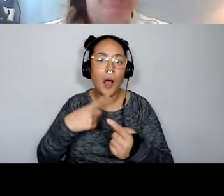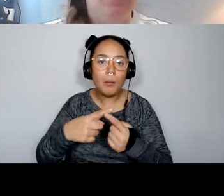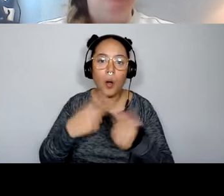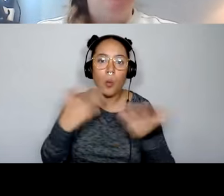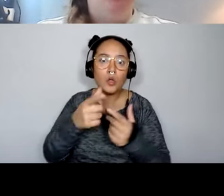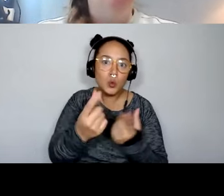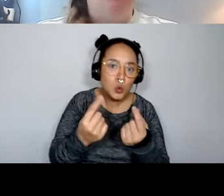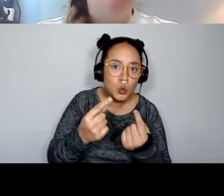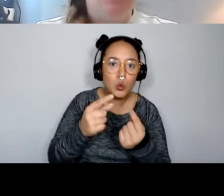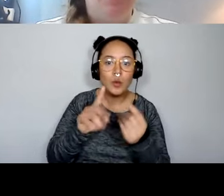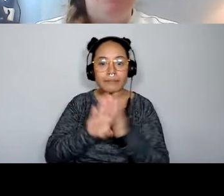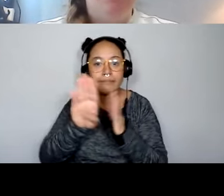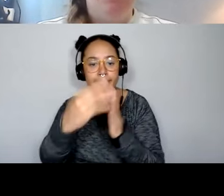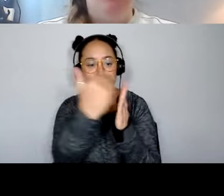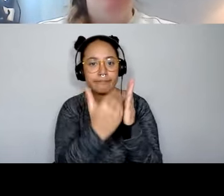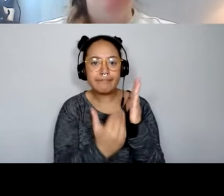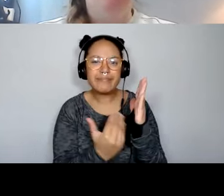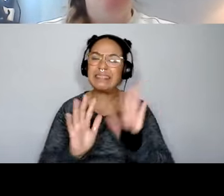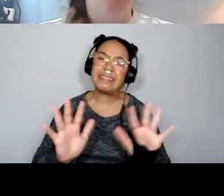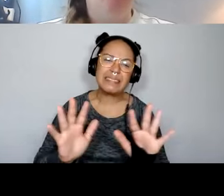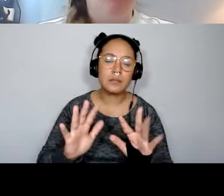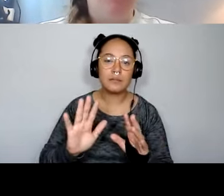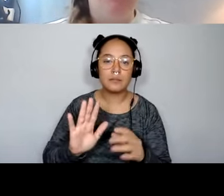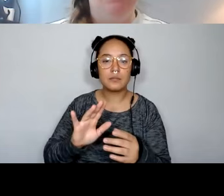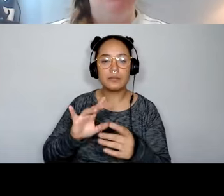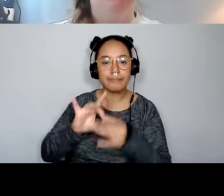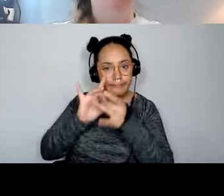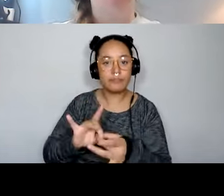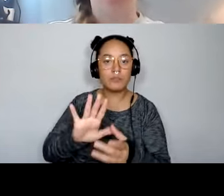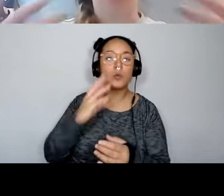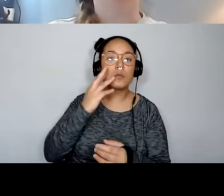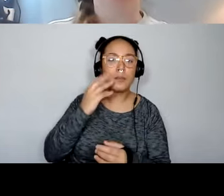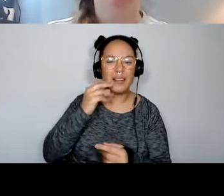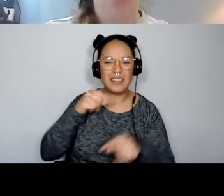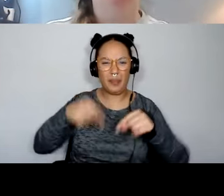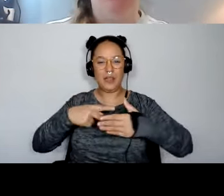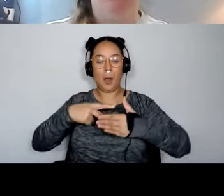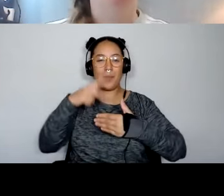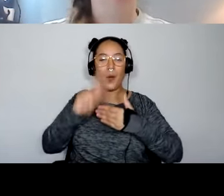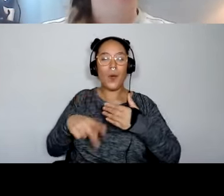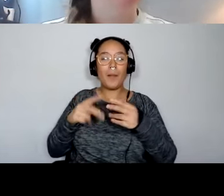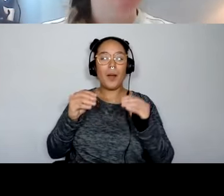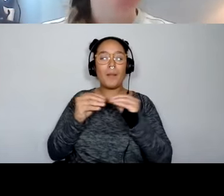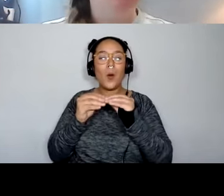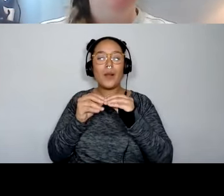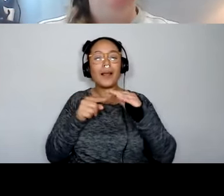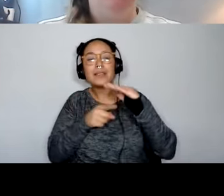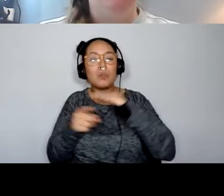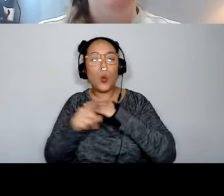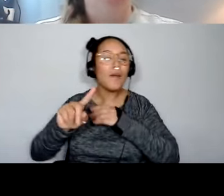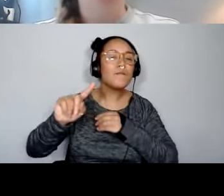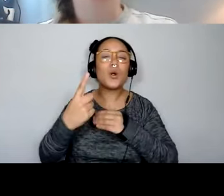created. A lot of times this program is kind of that exploratory first step.